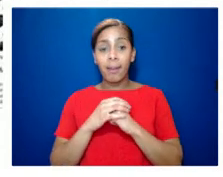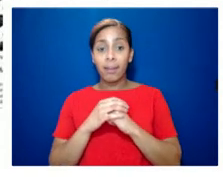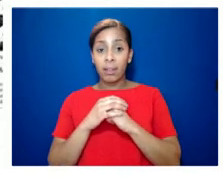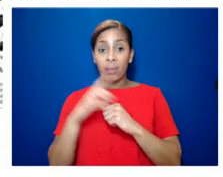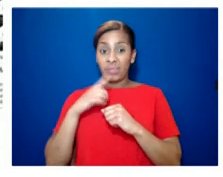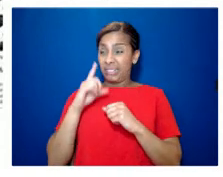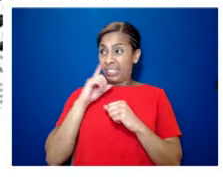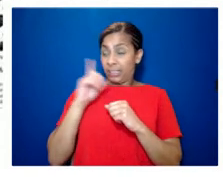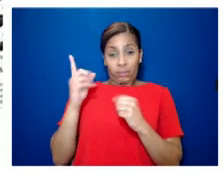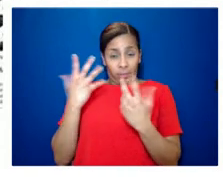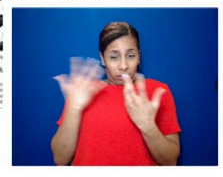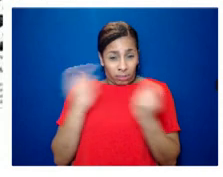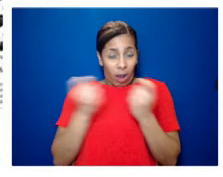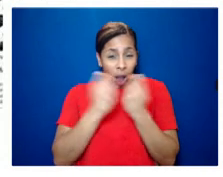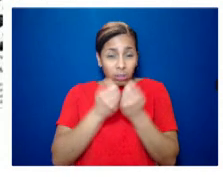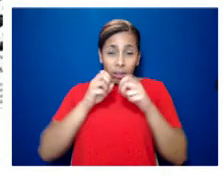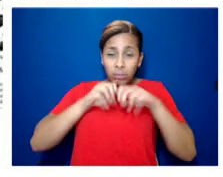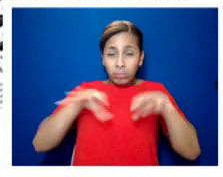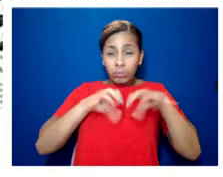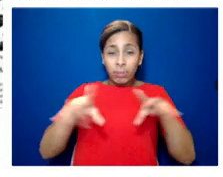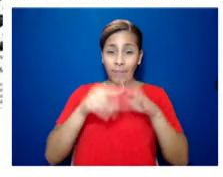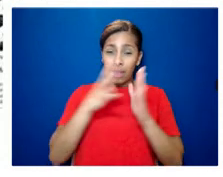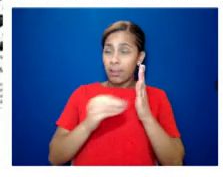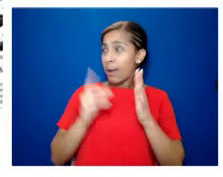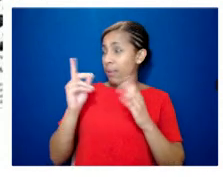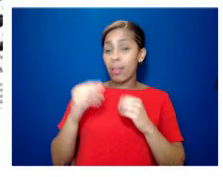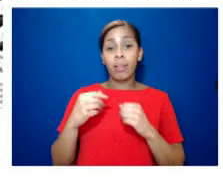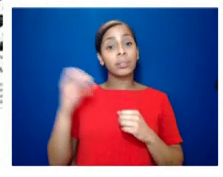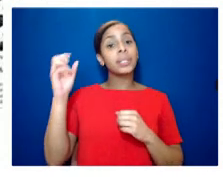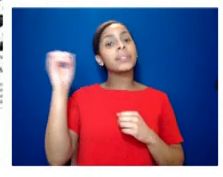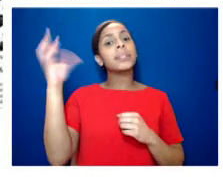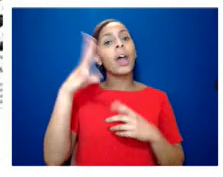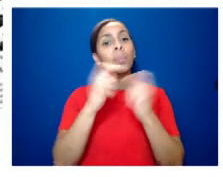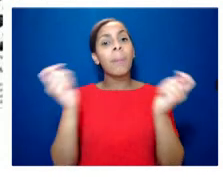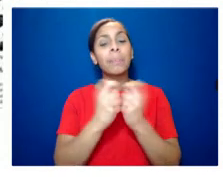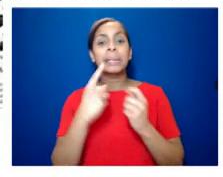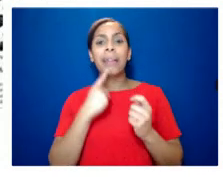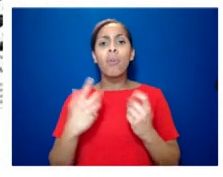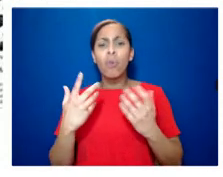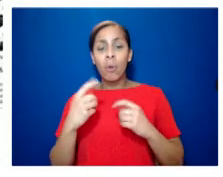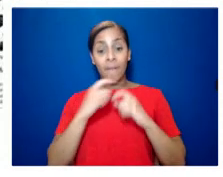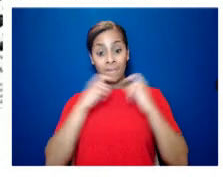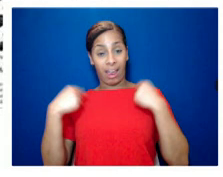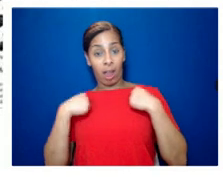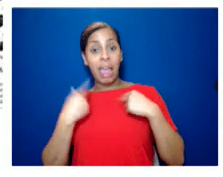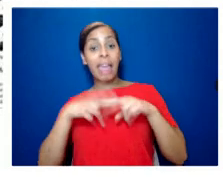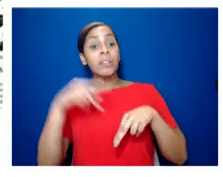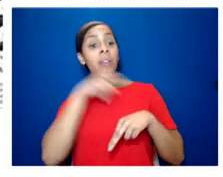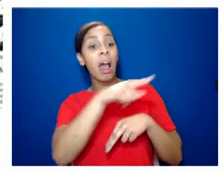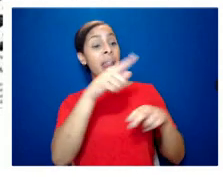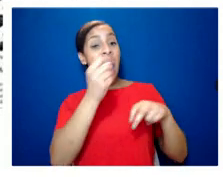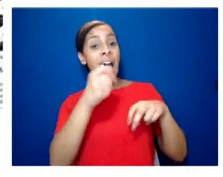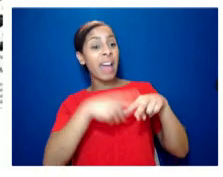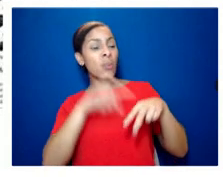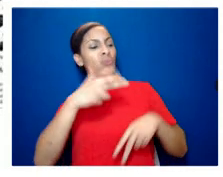articles um so the sun there has i'd shoot my son if you had aids says vicar it's a it's an article which for me is a pitch perfect